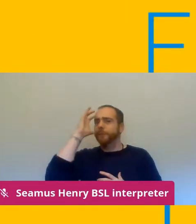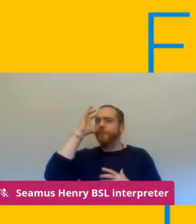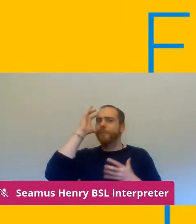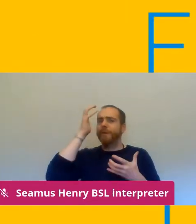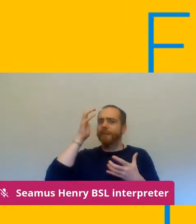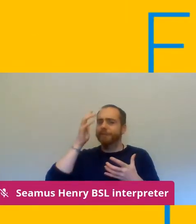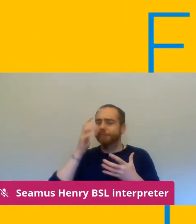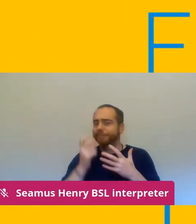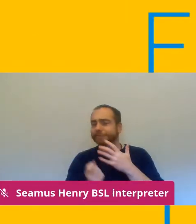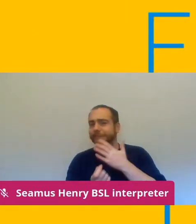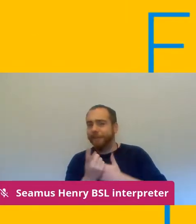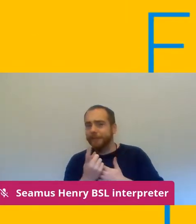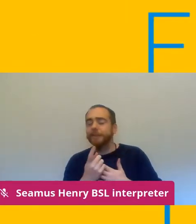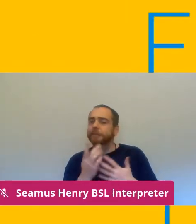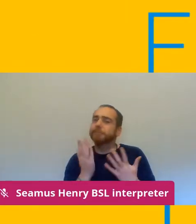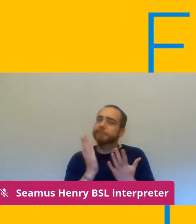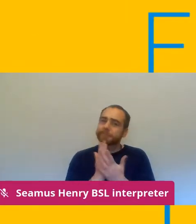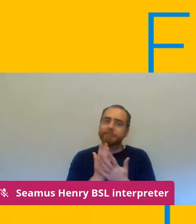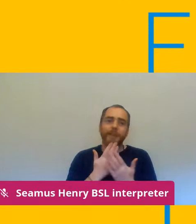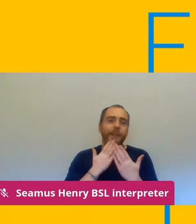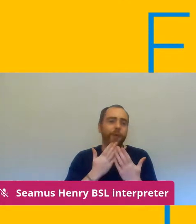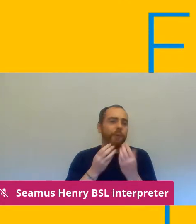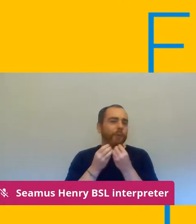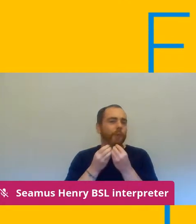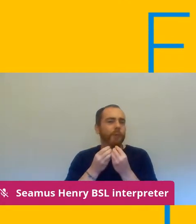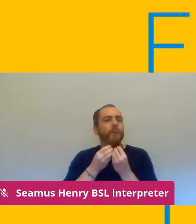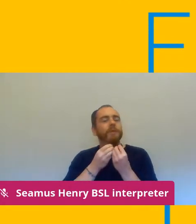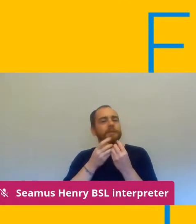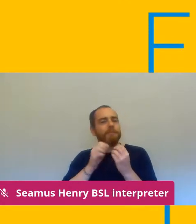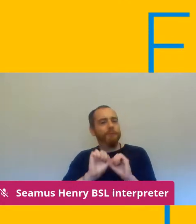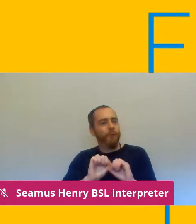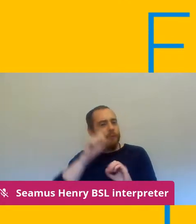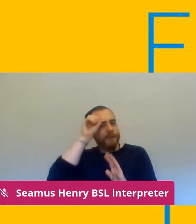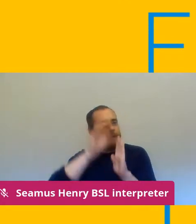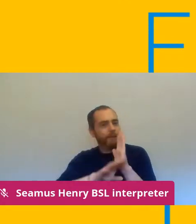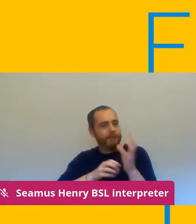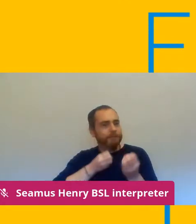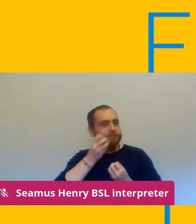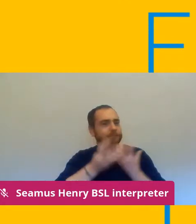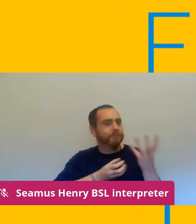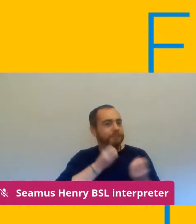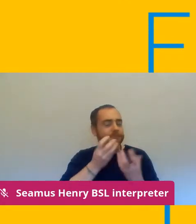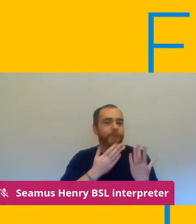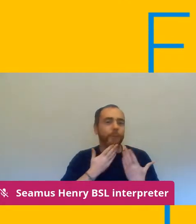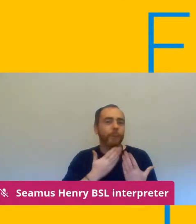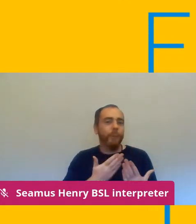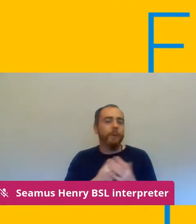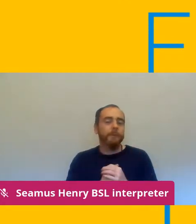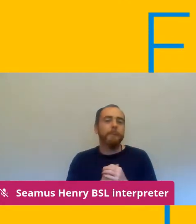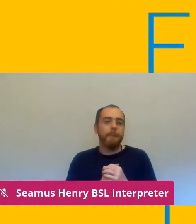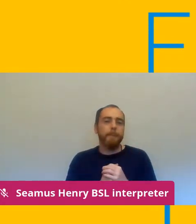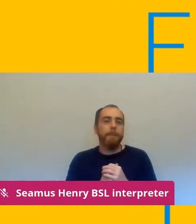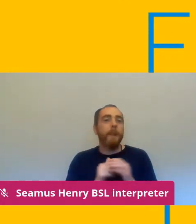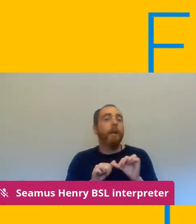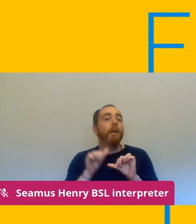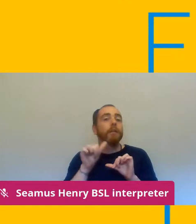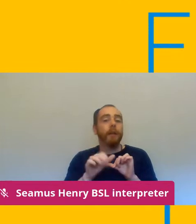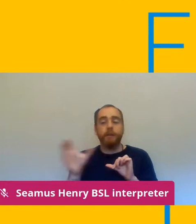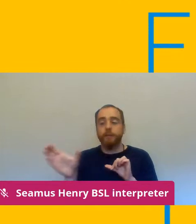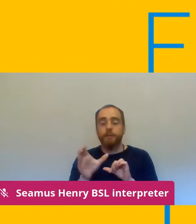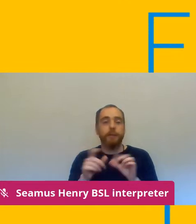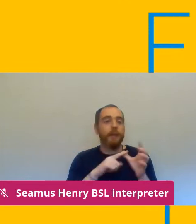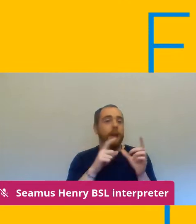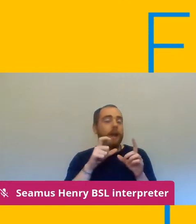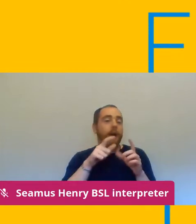really appreciate you you coming in and telling us about that and okay so our next speaker is adam who is regional official